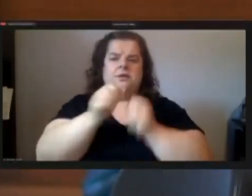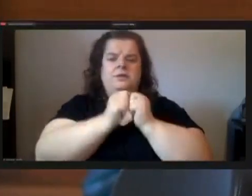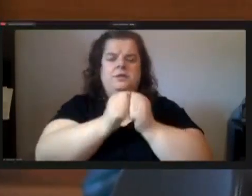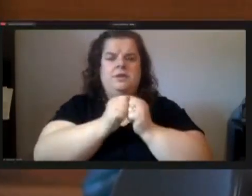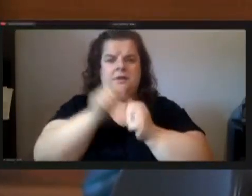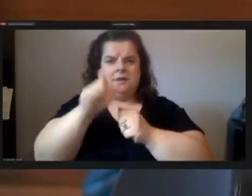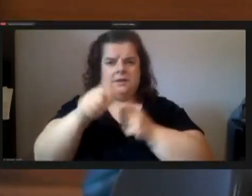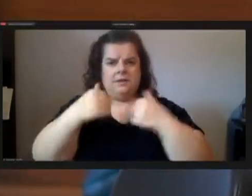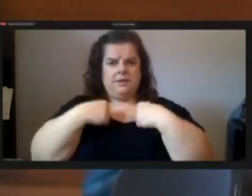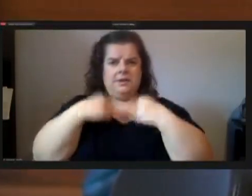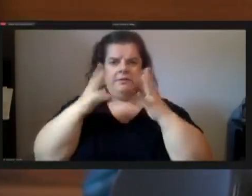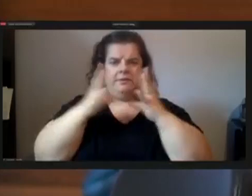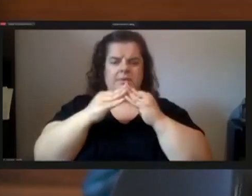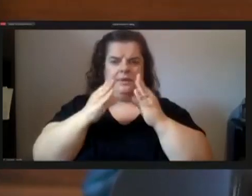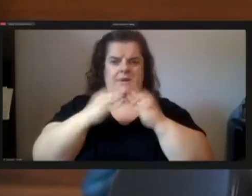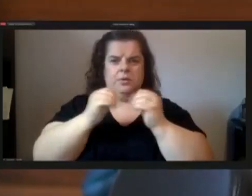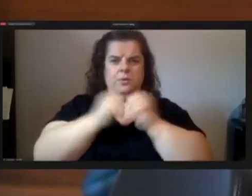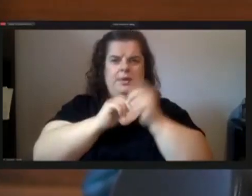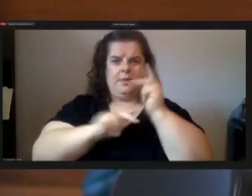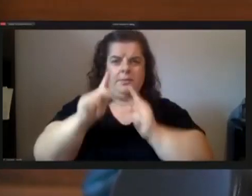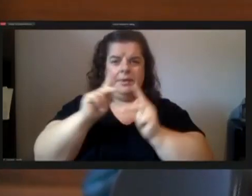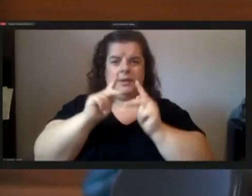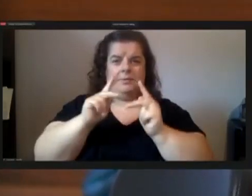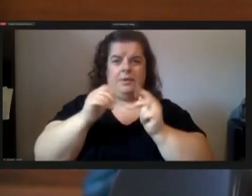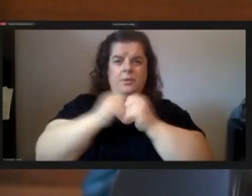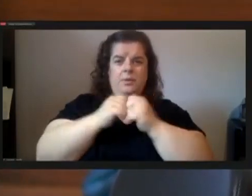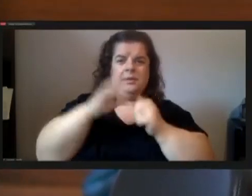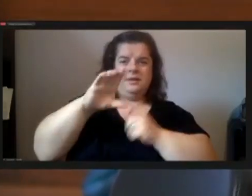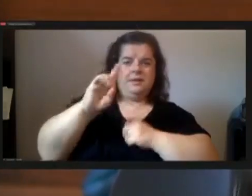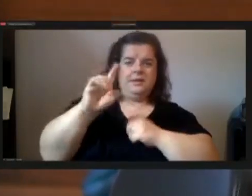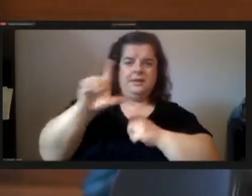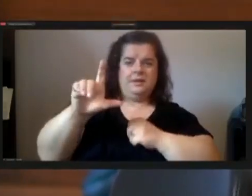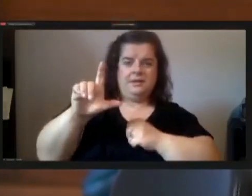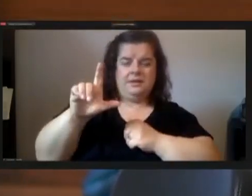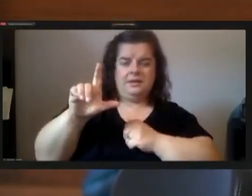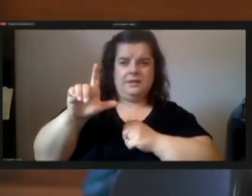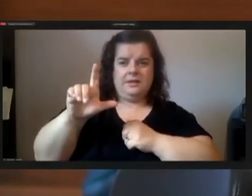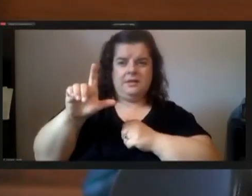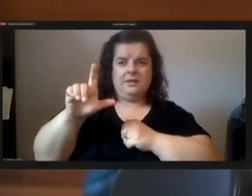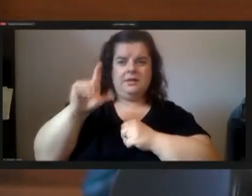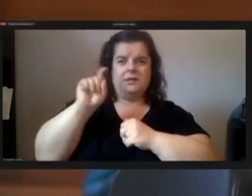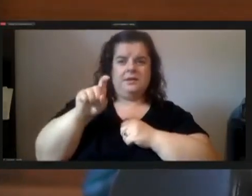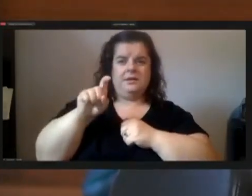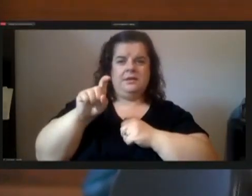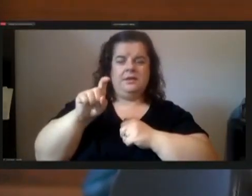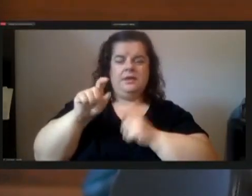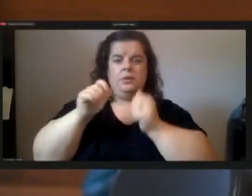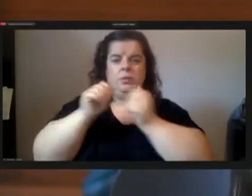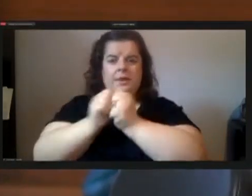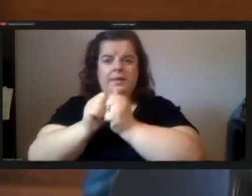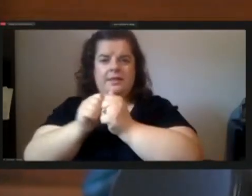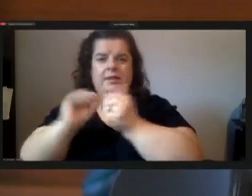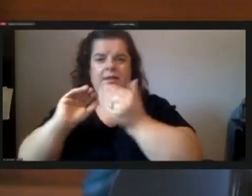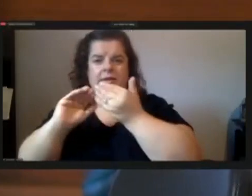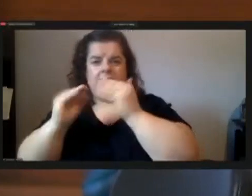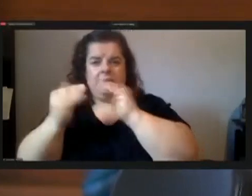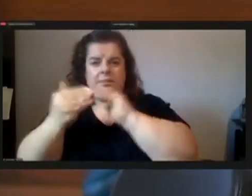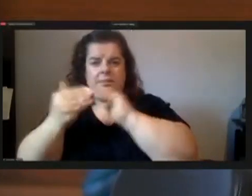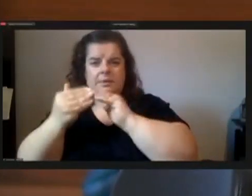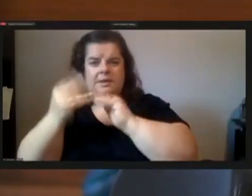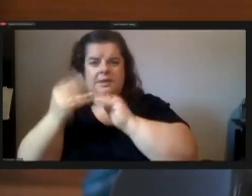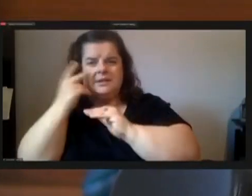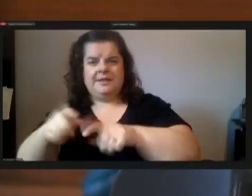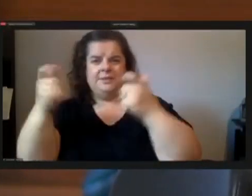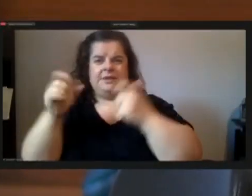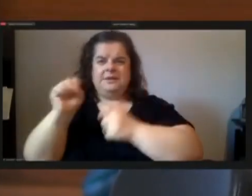a meeting with people who have a cdl we need to get together with the community that sees these big rigs and even